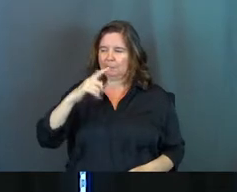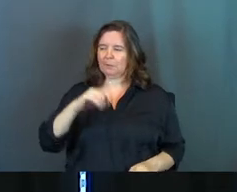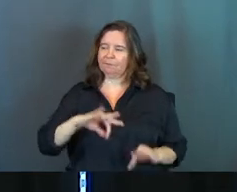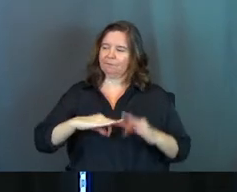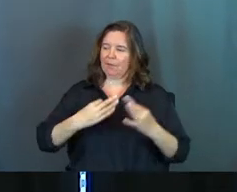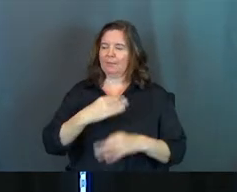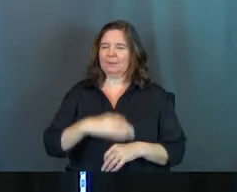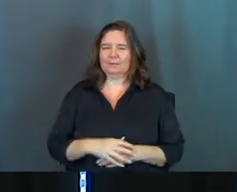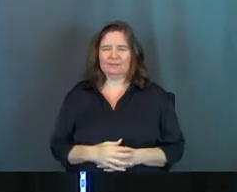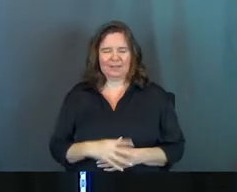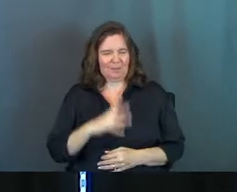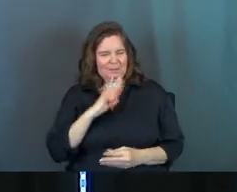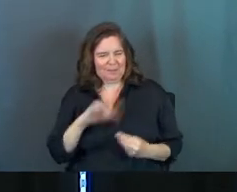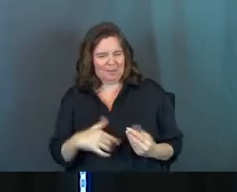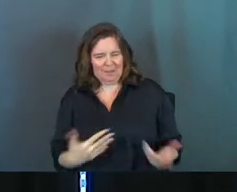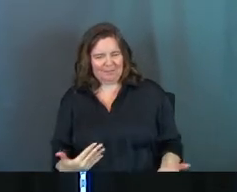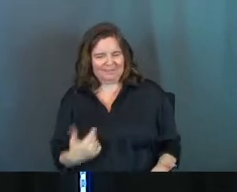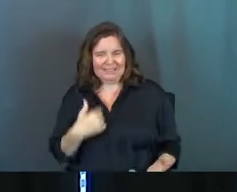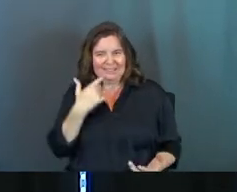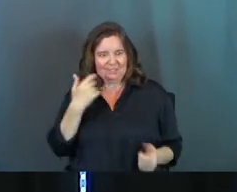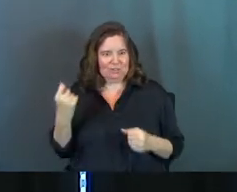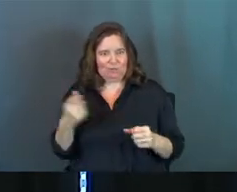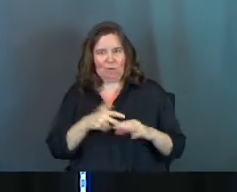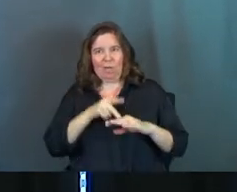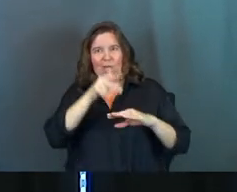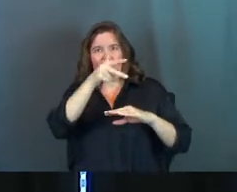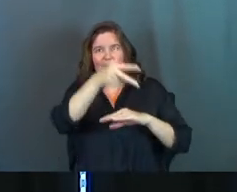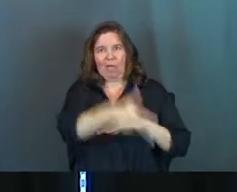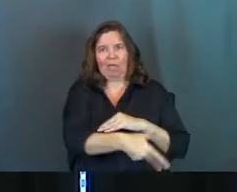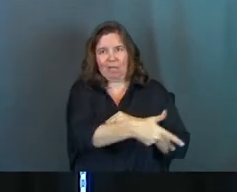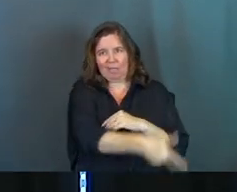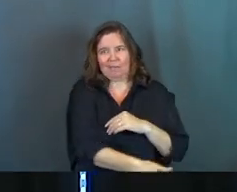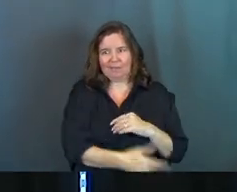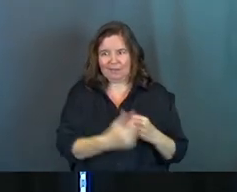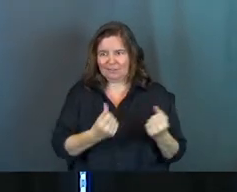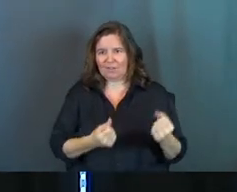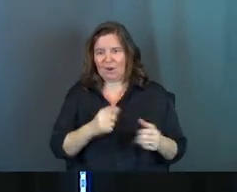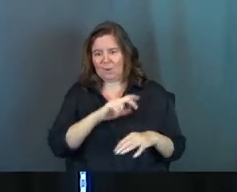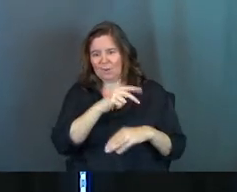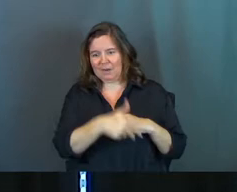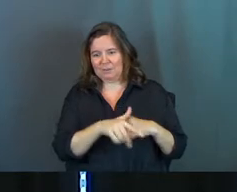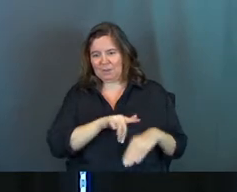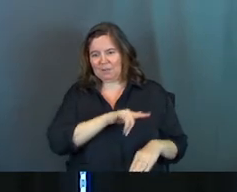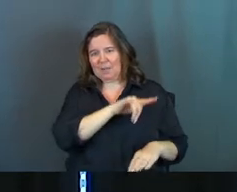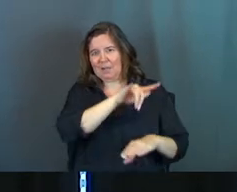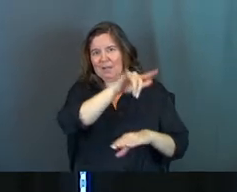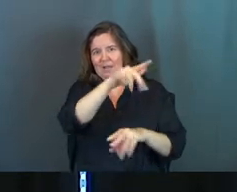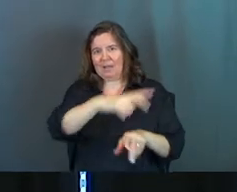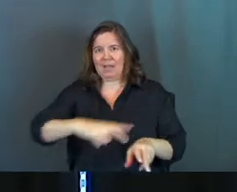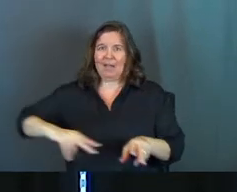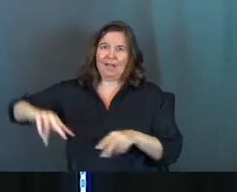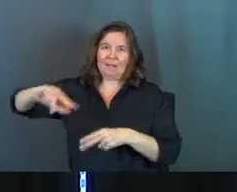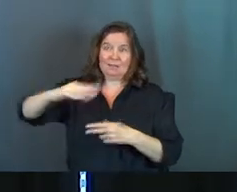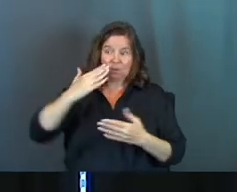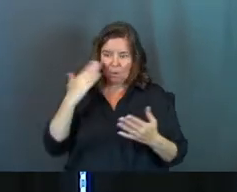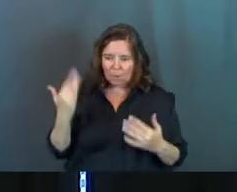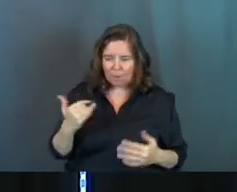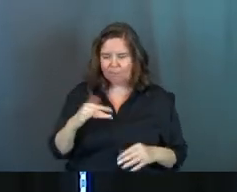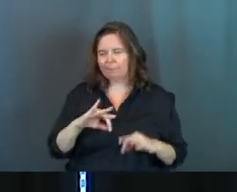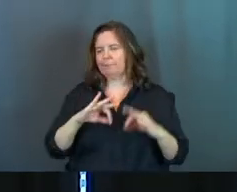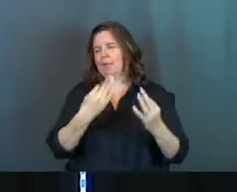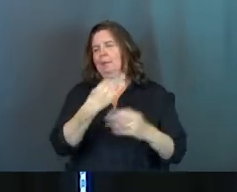family. It's like, what are you talking about? It's like, he just drove off a cliff and his car went into a plane off a hook. And he's like, you know why?